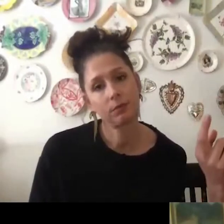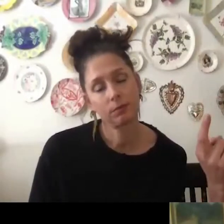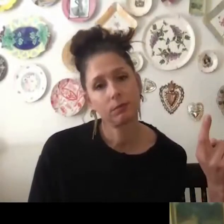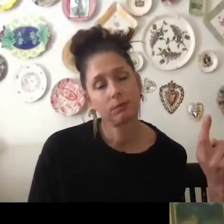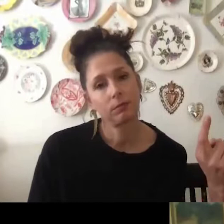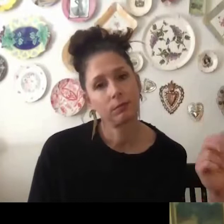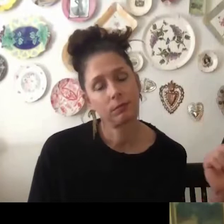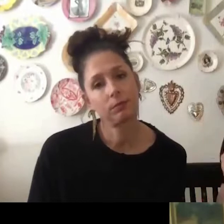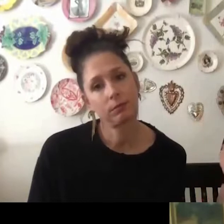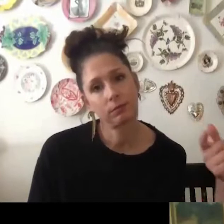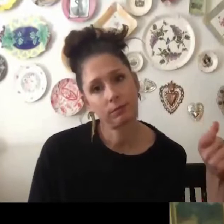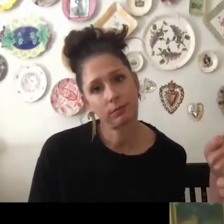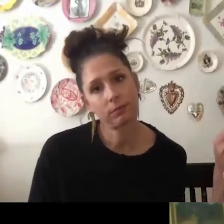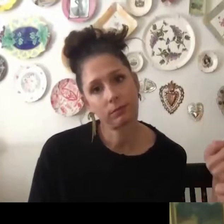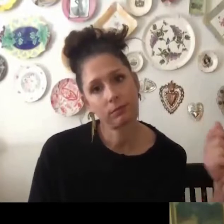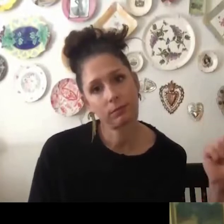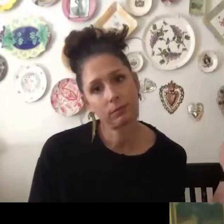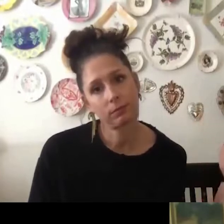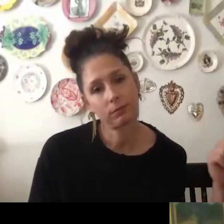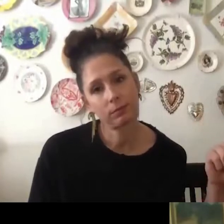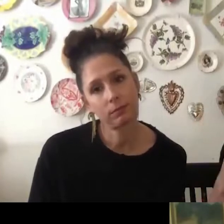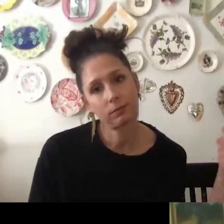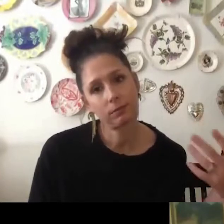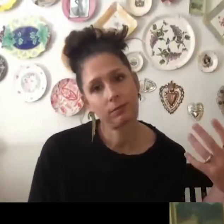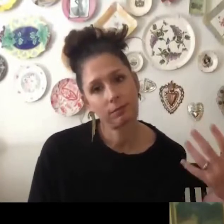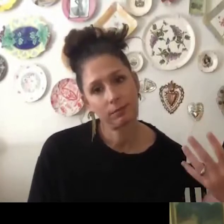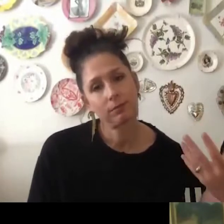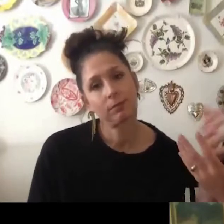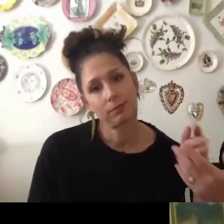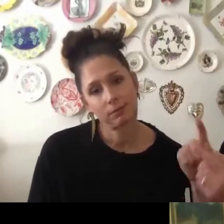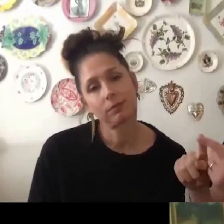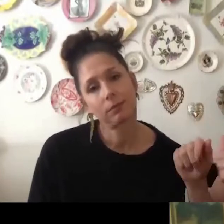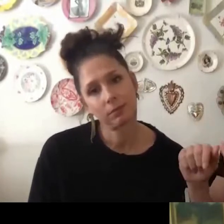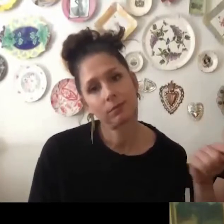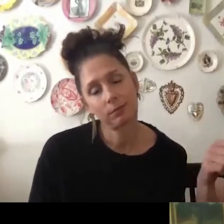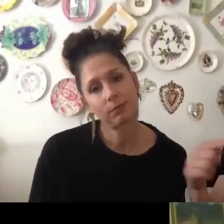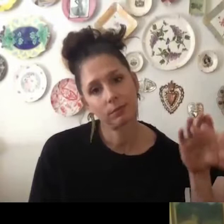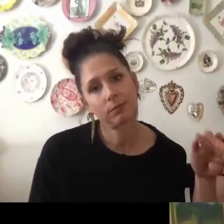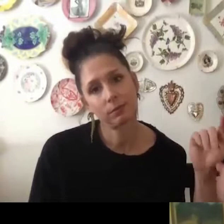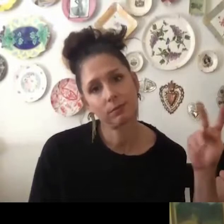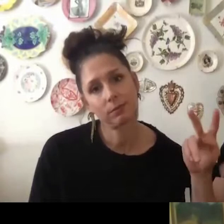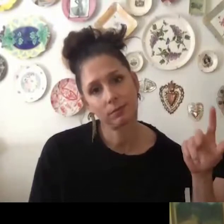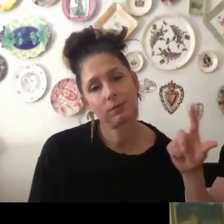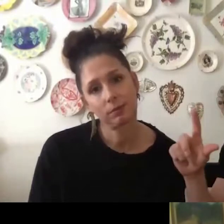started out, and how it ended up on the air? I think a lot of people would be interested in knowing about that process.